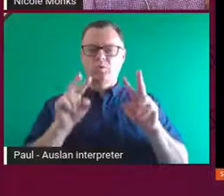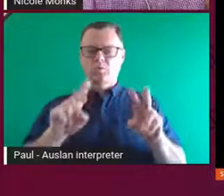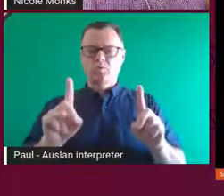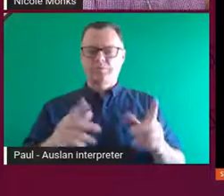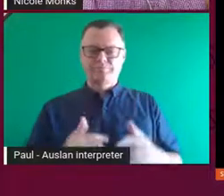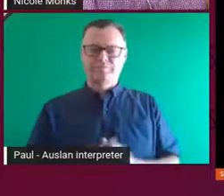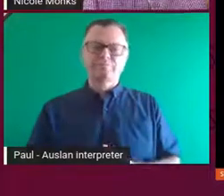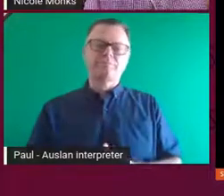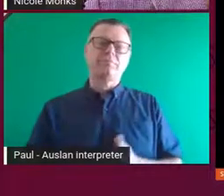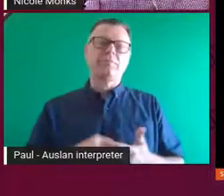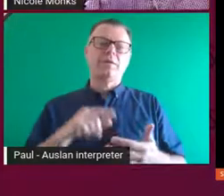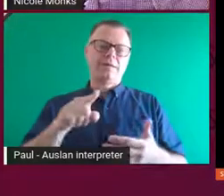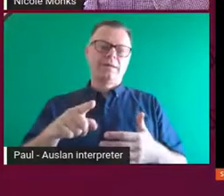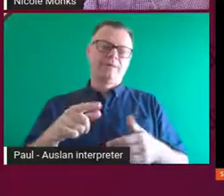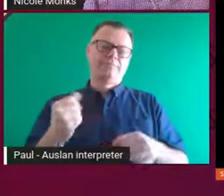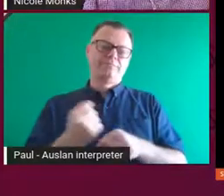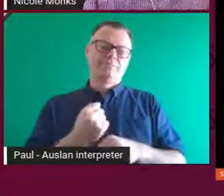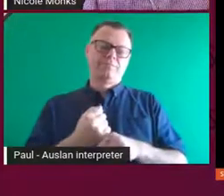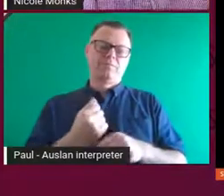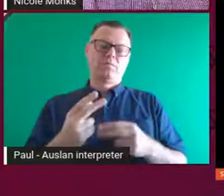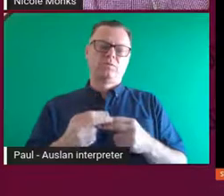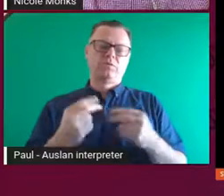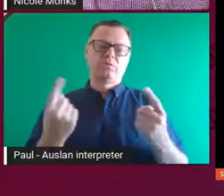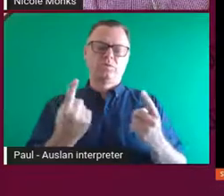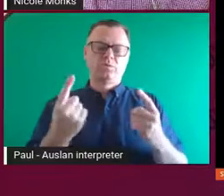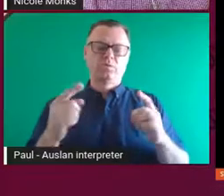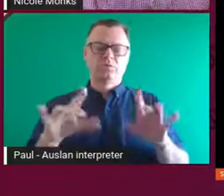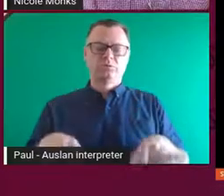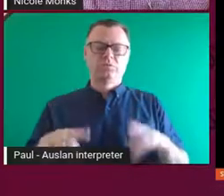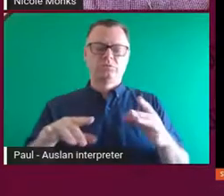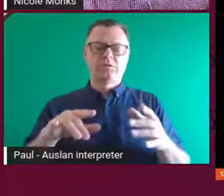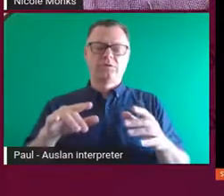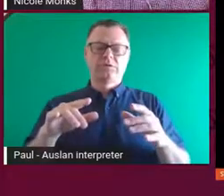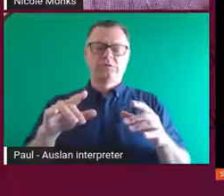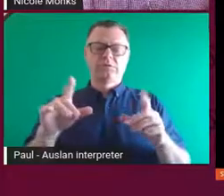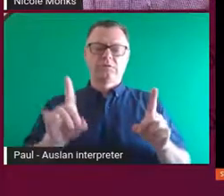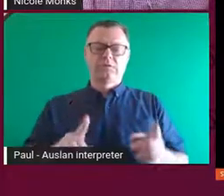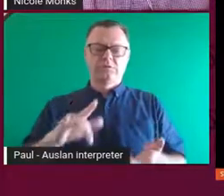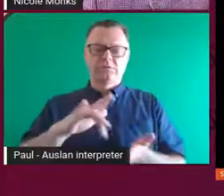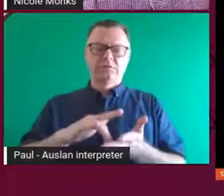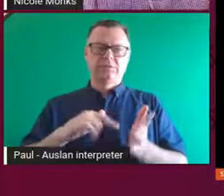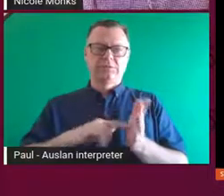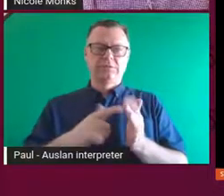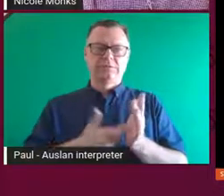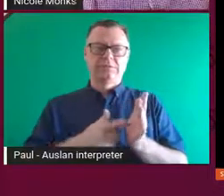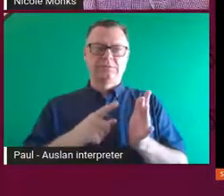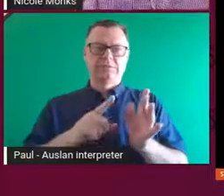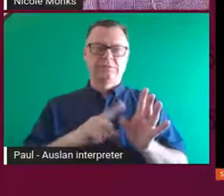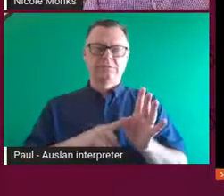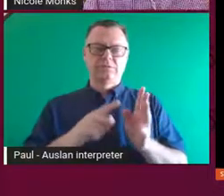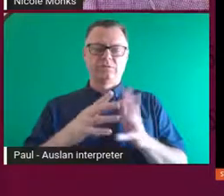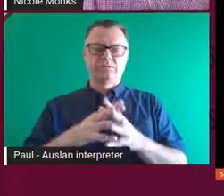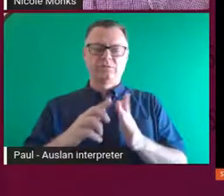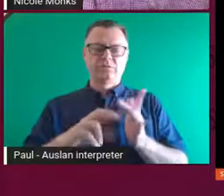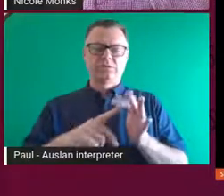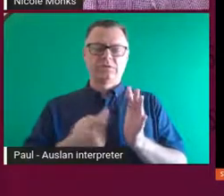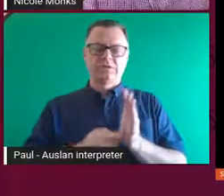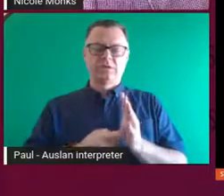was developed with the Australian Design Centre and Terry Winter was my mentor for this as well from